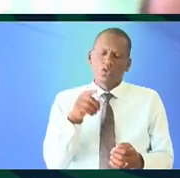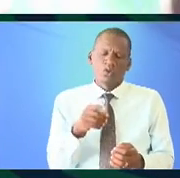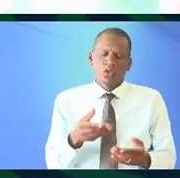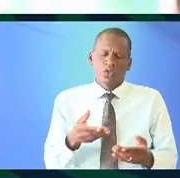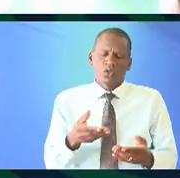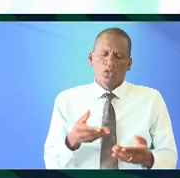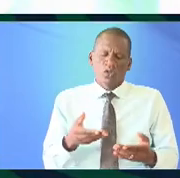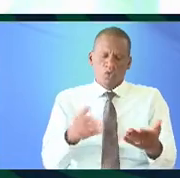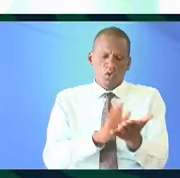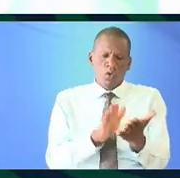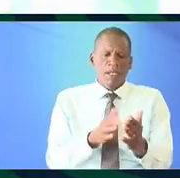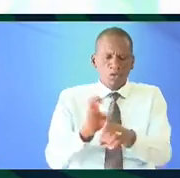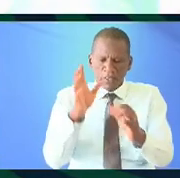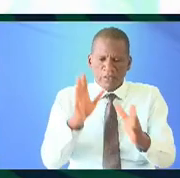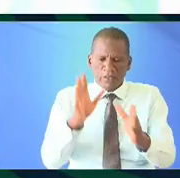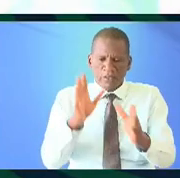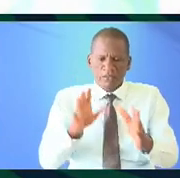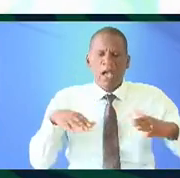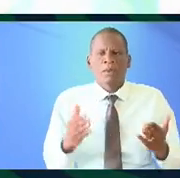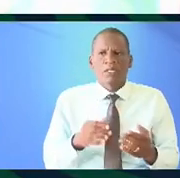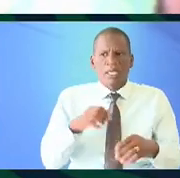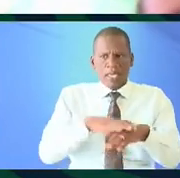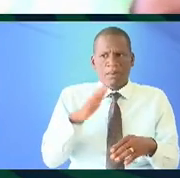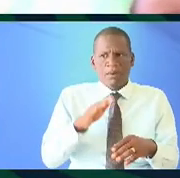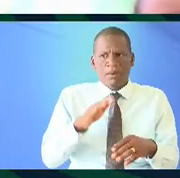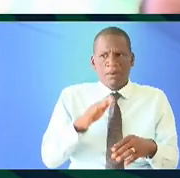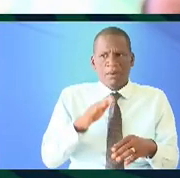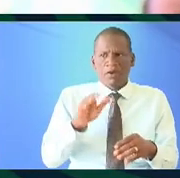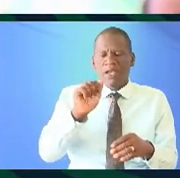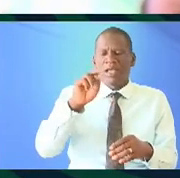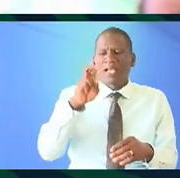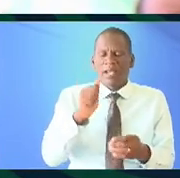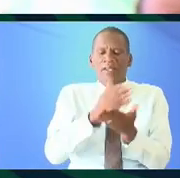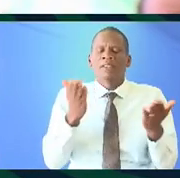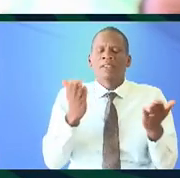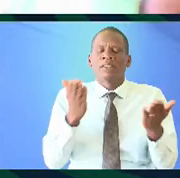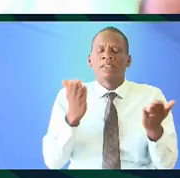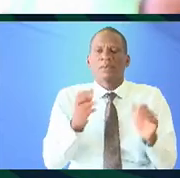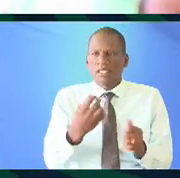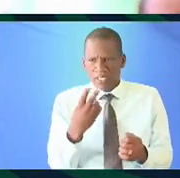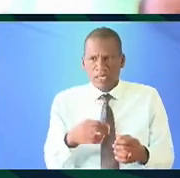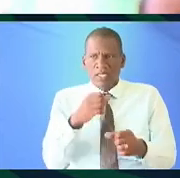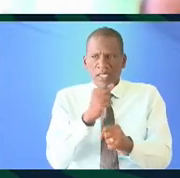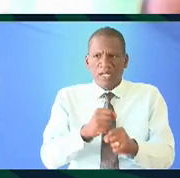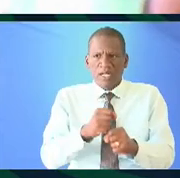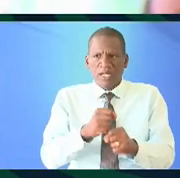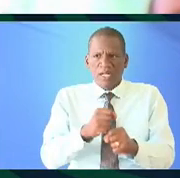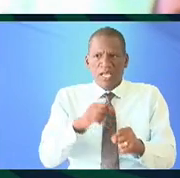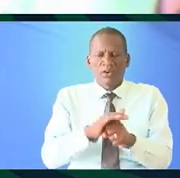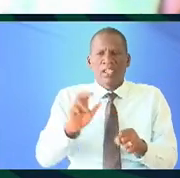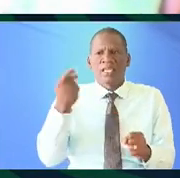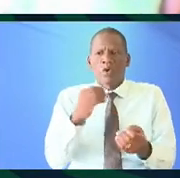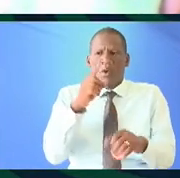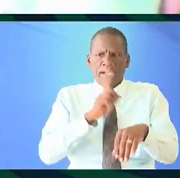sort of give a comment and your observations on the reclaiming of Ankara it's something that I've seen happening a lot in in